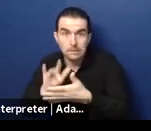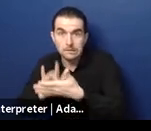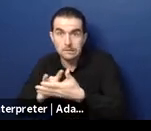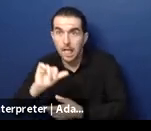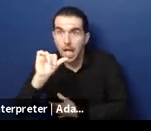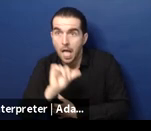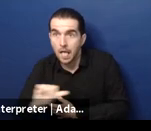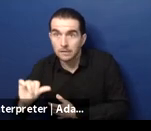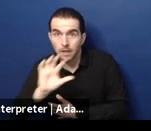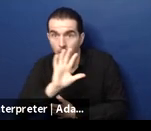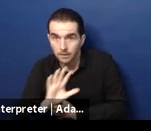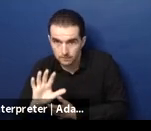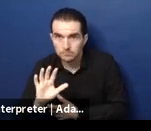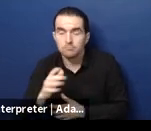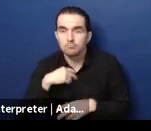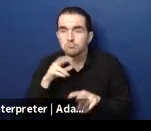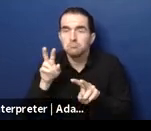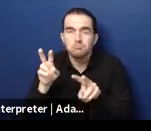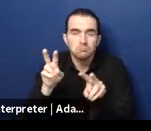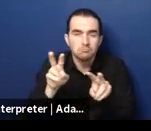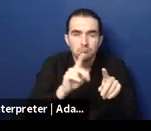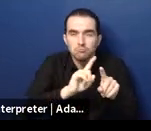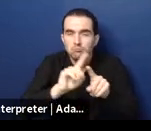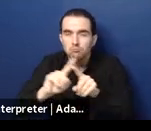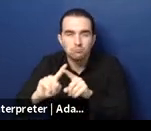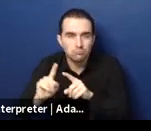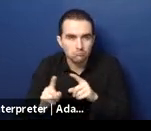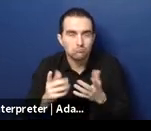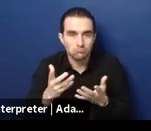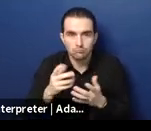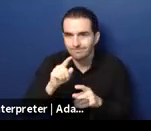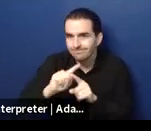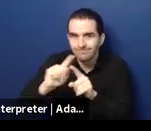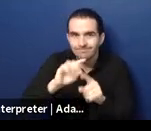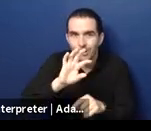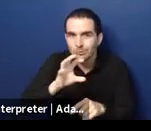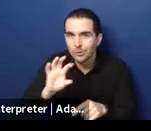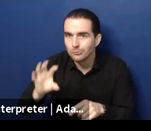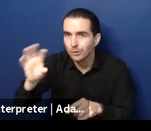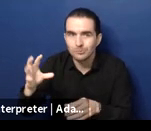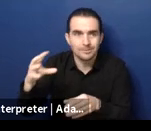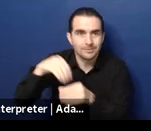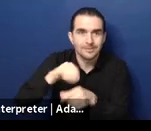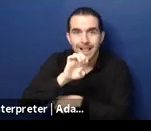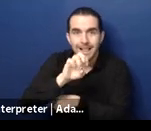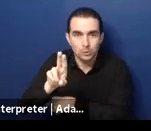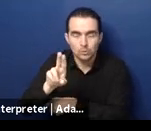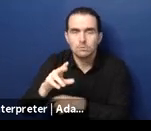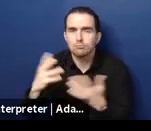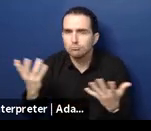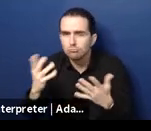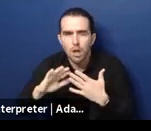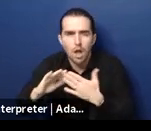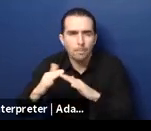So, what is community support and social services? What is the learning about the transformation